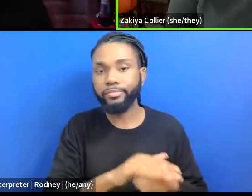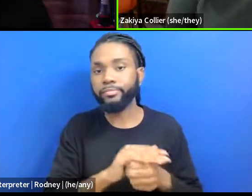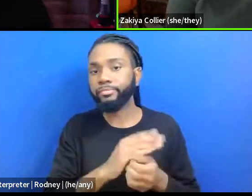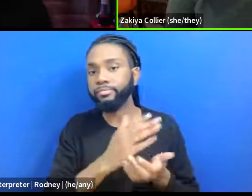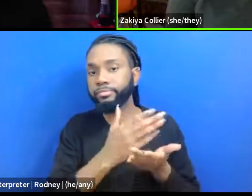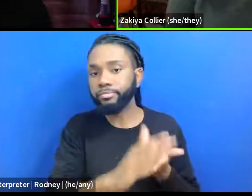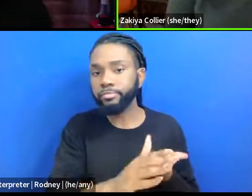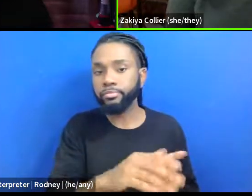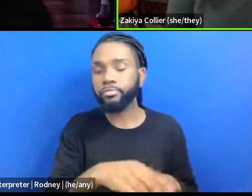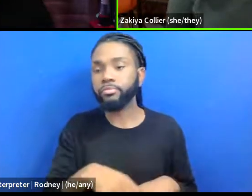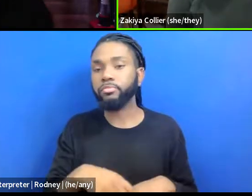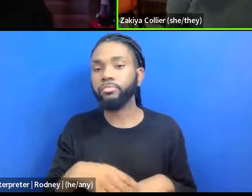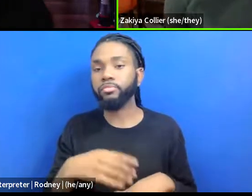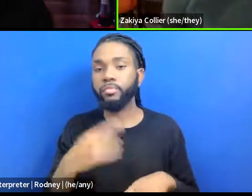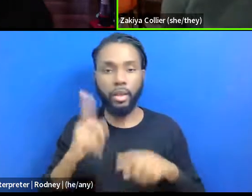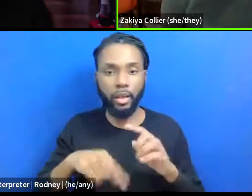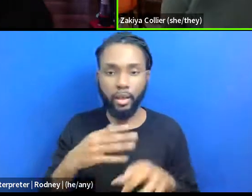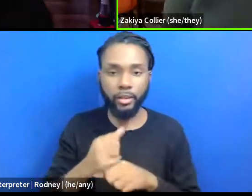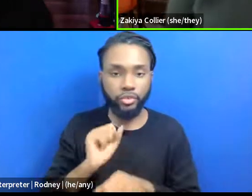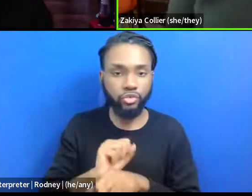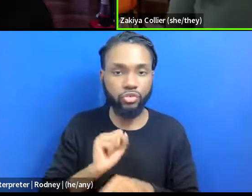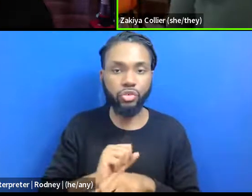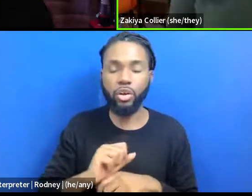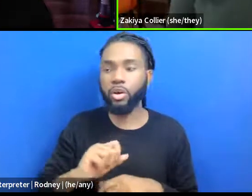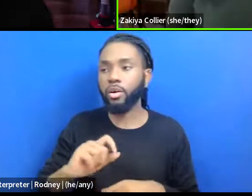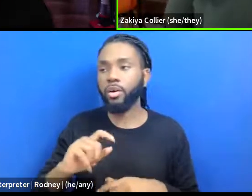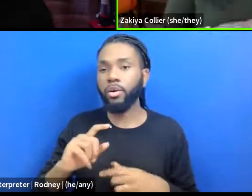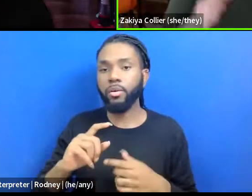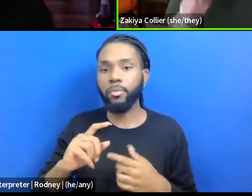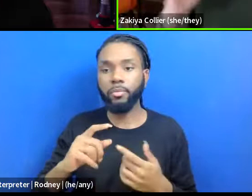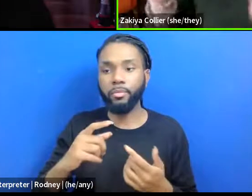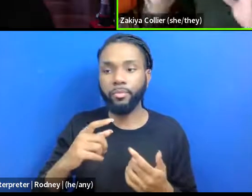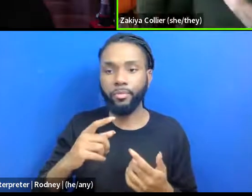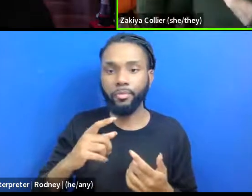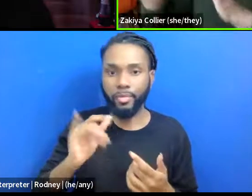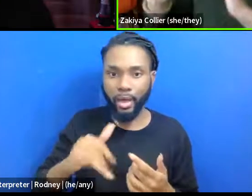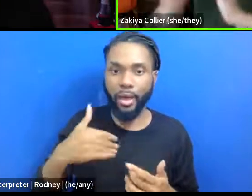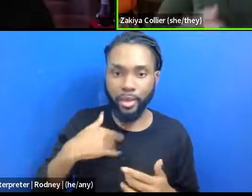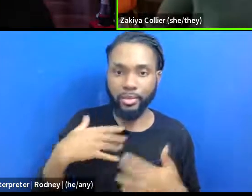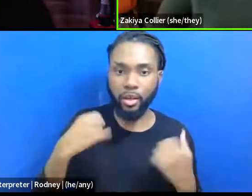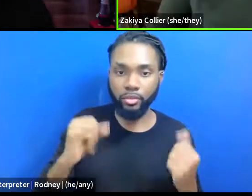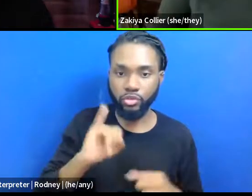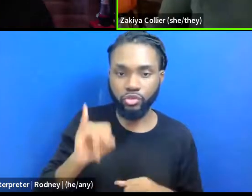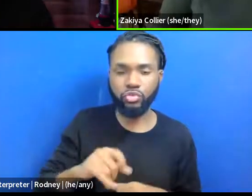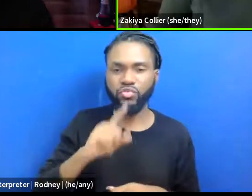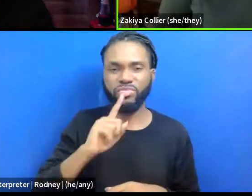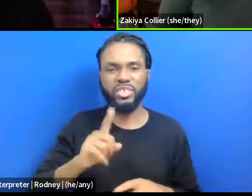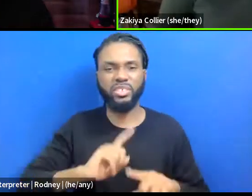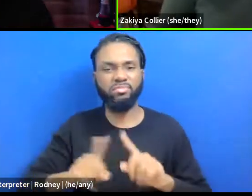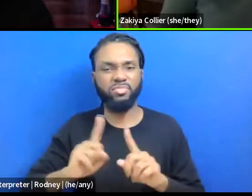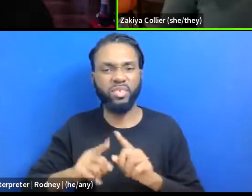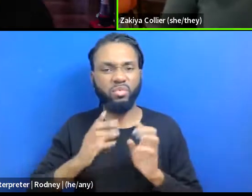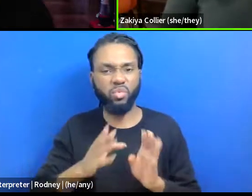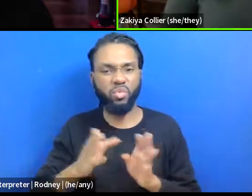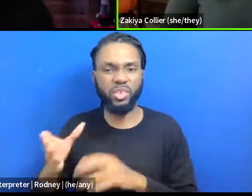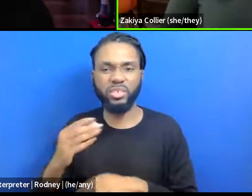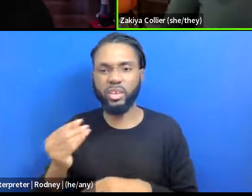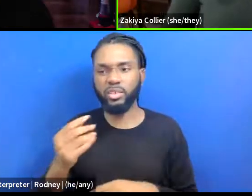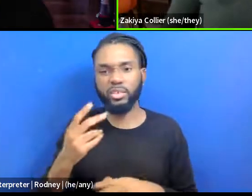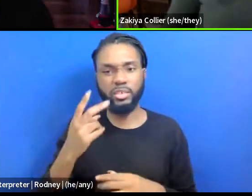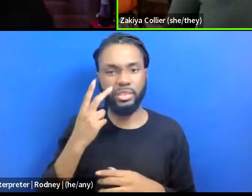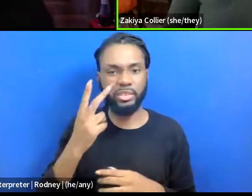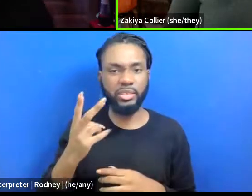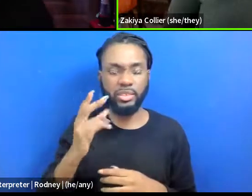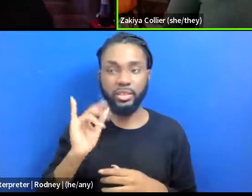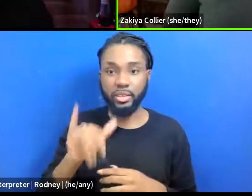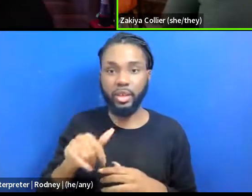you know, able to get jobs where health insurance provided and not, you know, et cetera, et cetera, all the different ways, seeing all of these things as, uh,